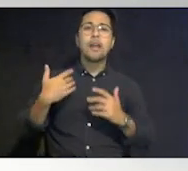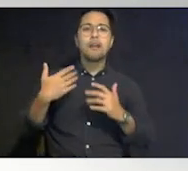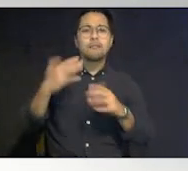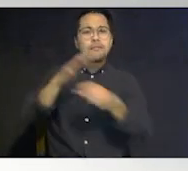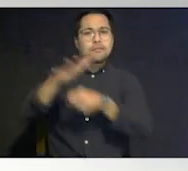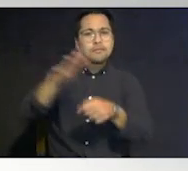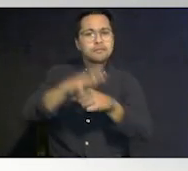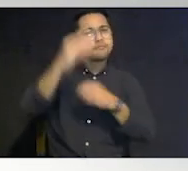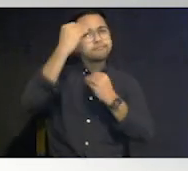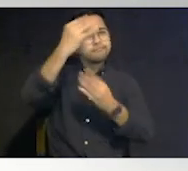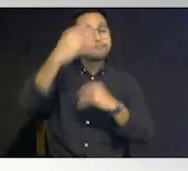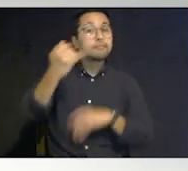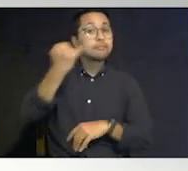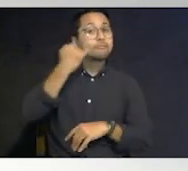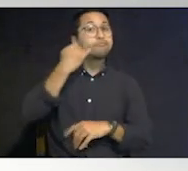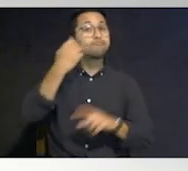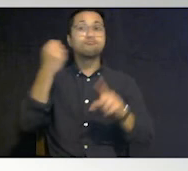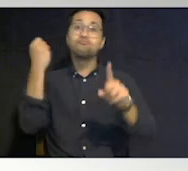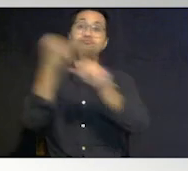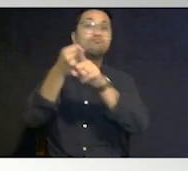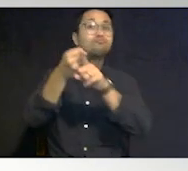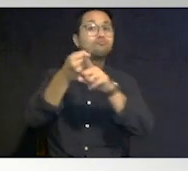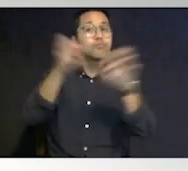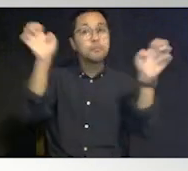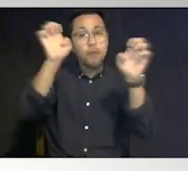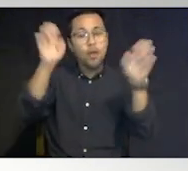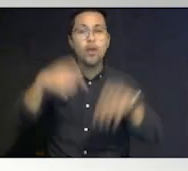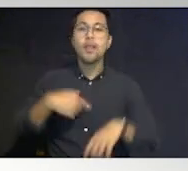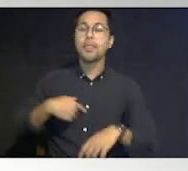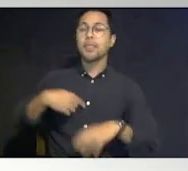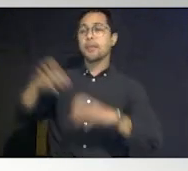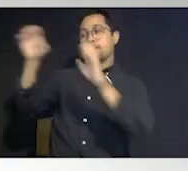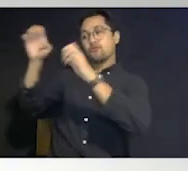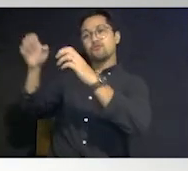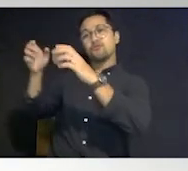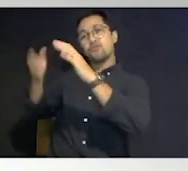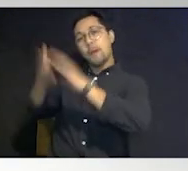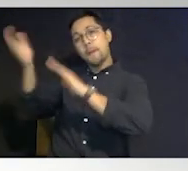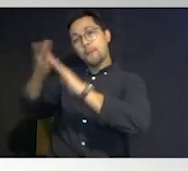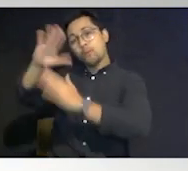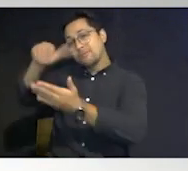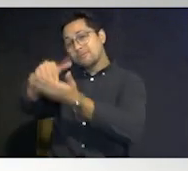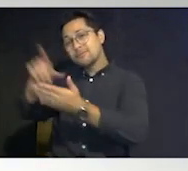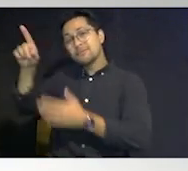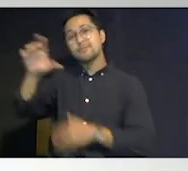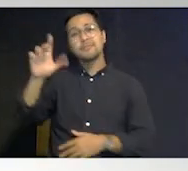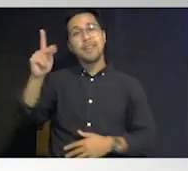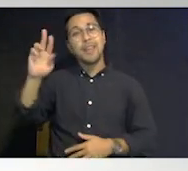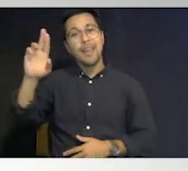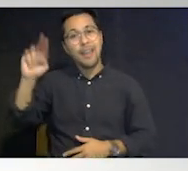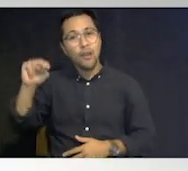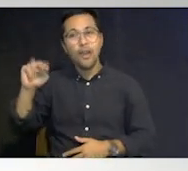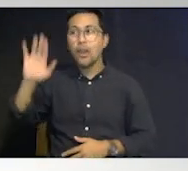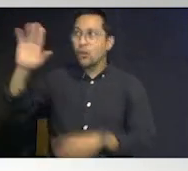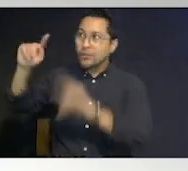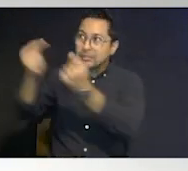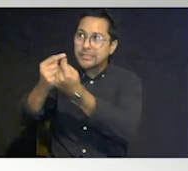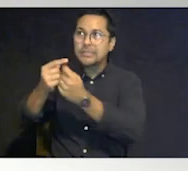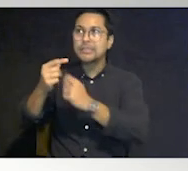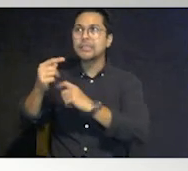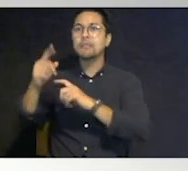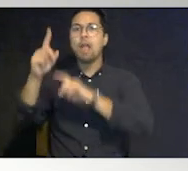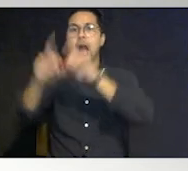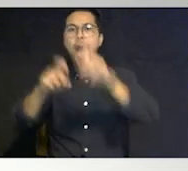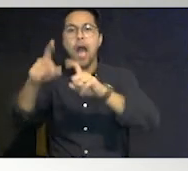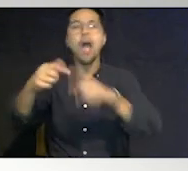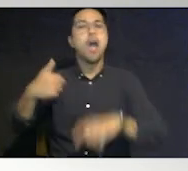so that when an event hits and the emergency operations center and karen and her team start asking questions we can get